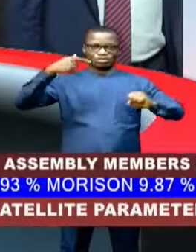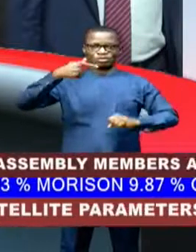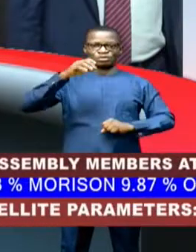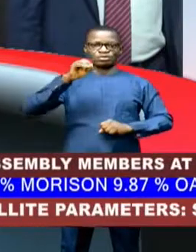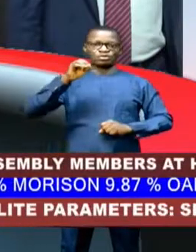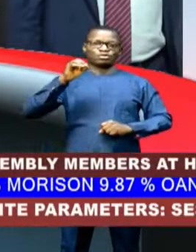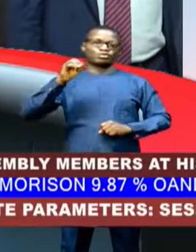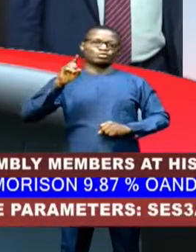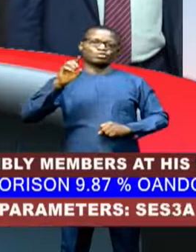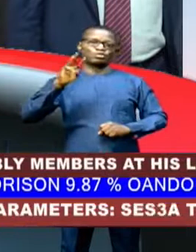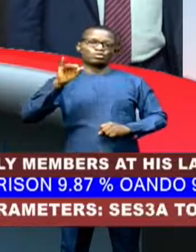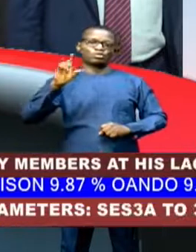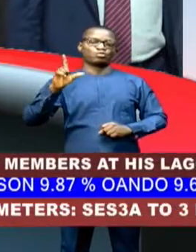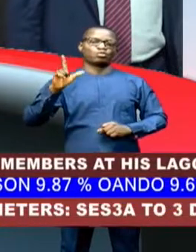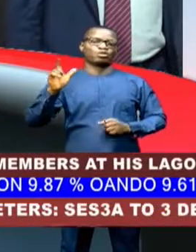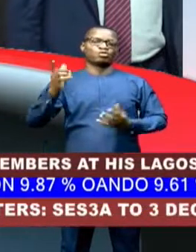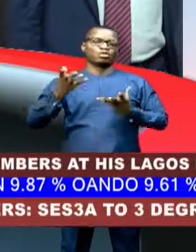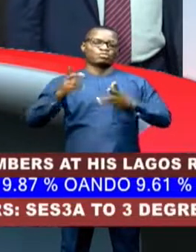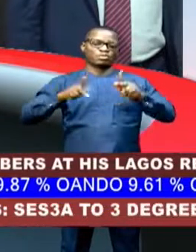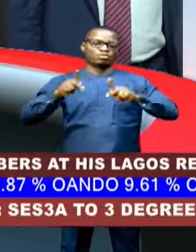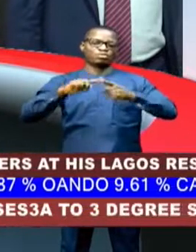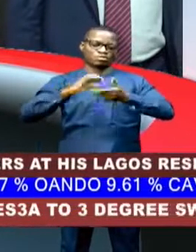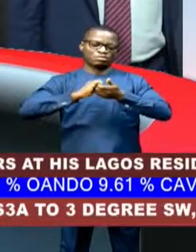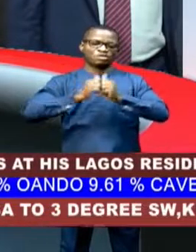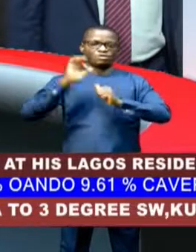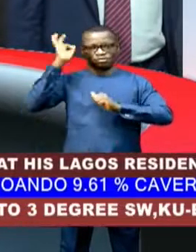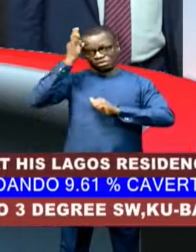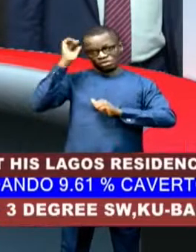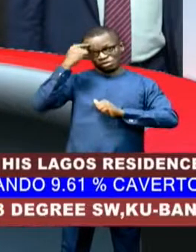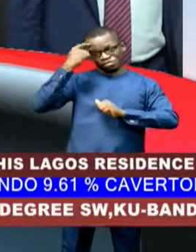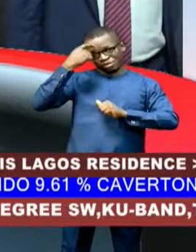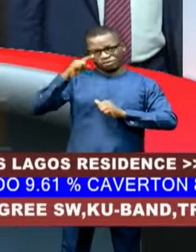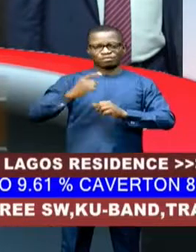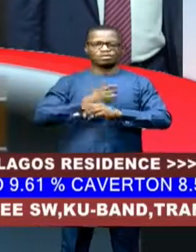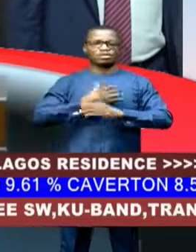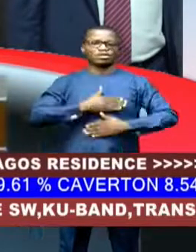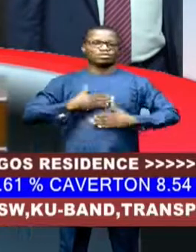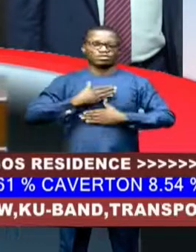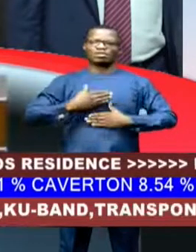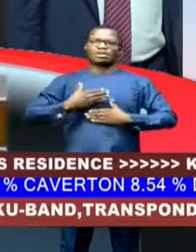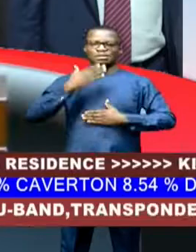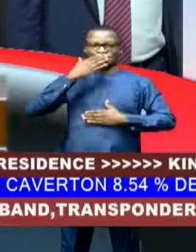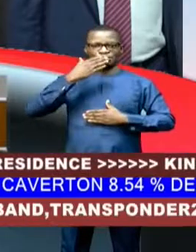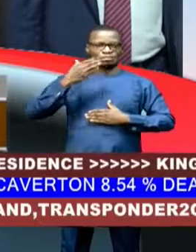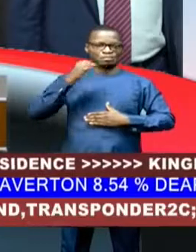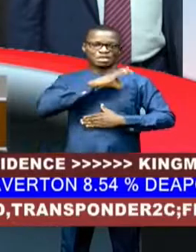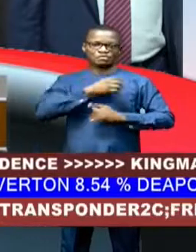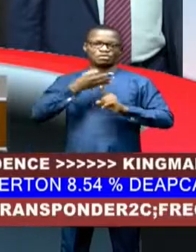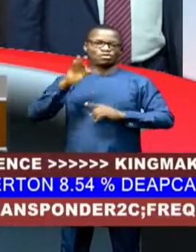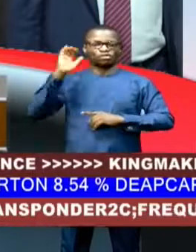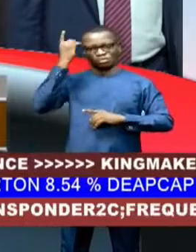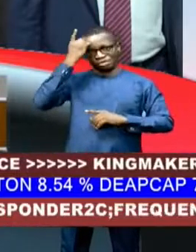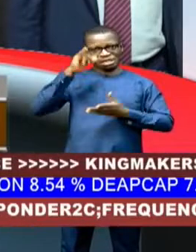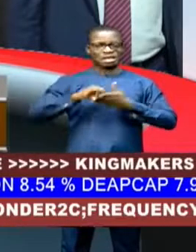continuous collaboration with the federal government for the effective delivery of dividends of democracy. This was while briefing his